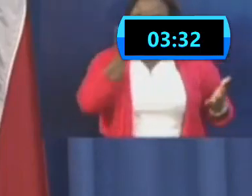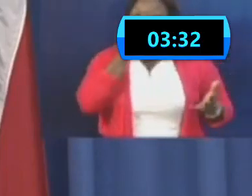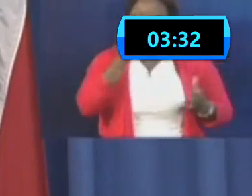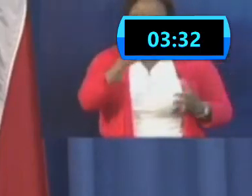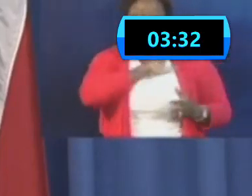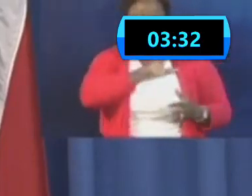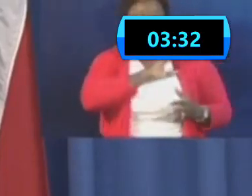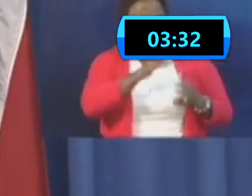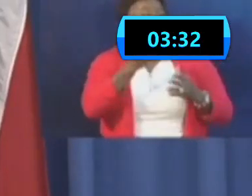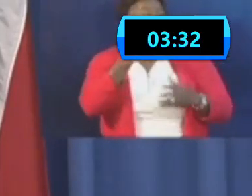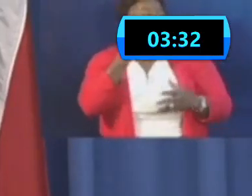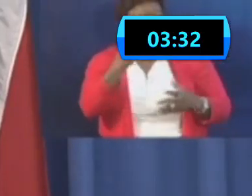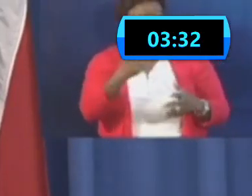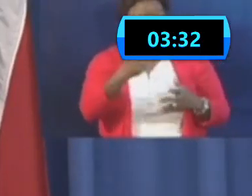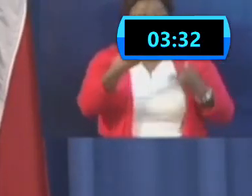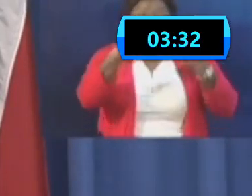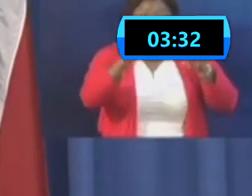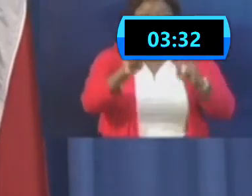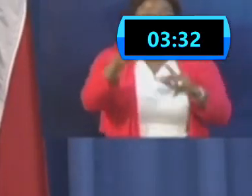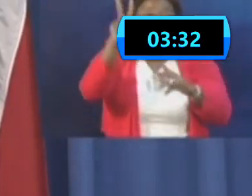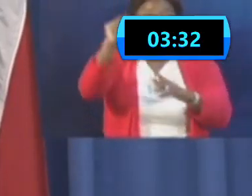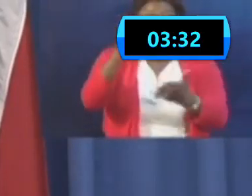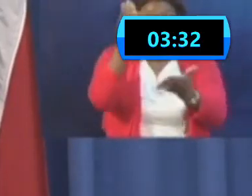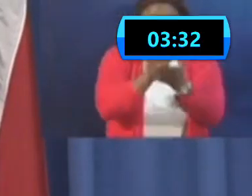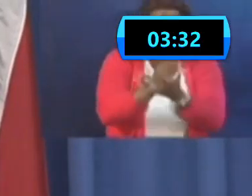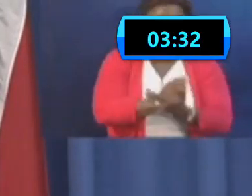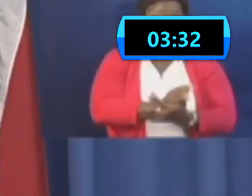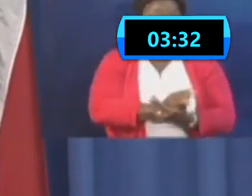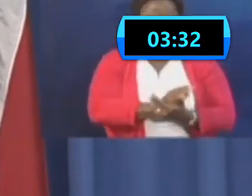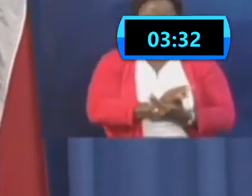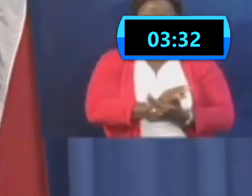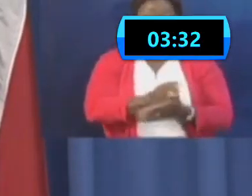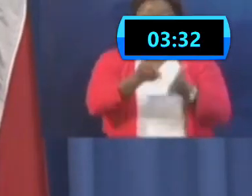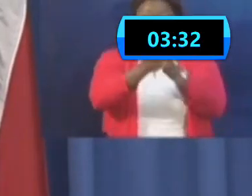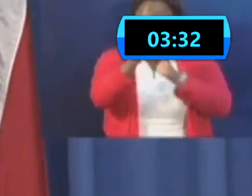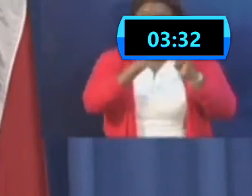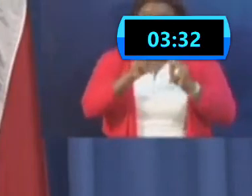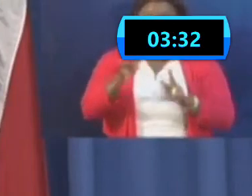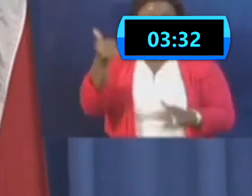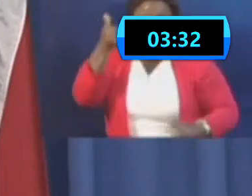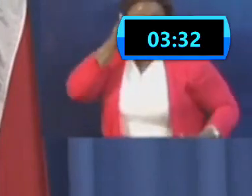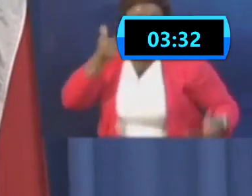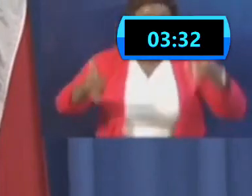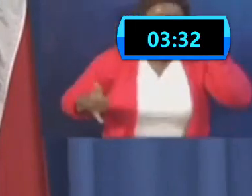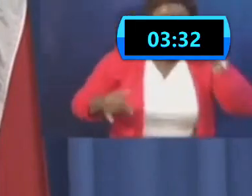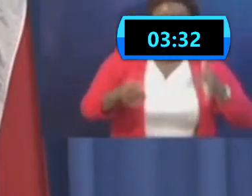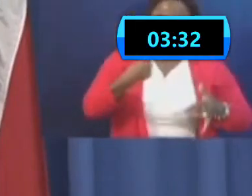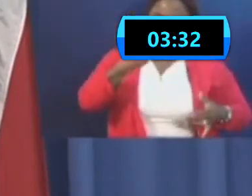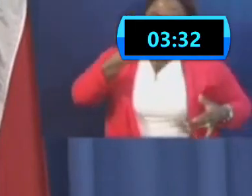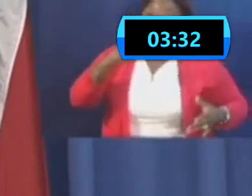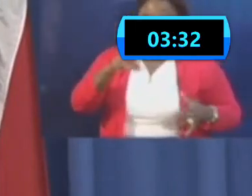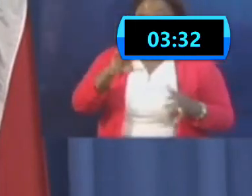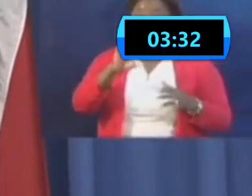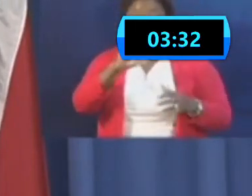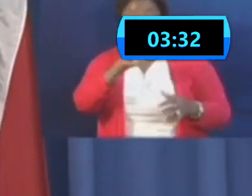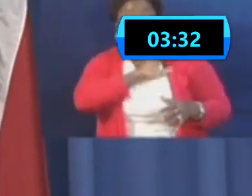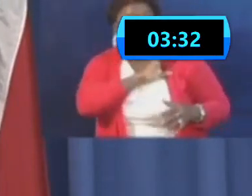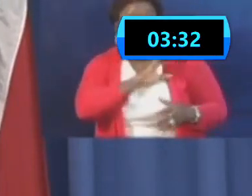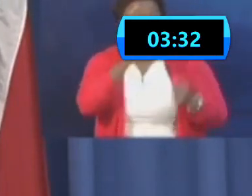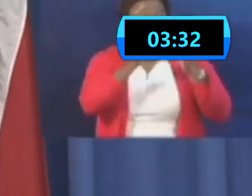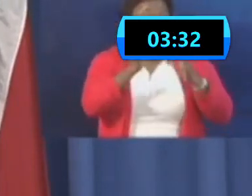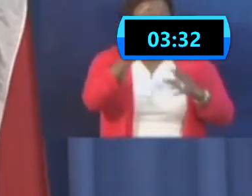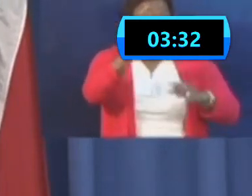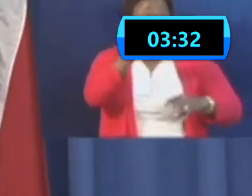555 number to be able to enforce it. We asked persons to notify us. But really is for persons to just be responsible. And what I have